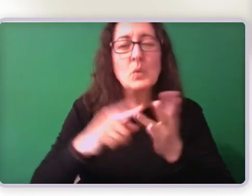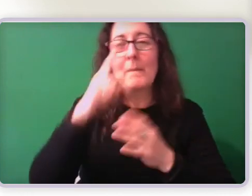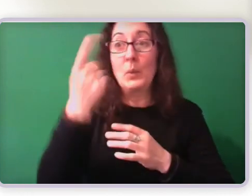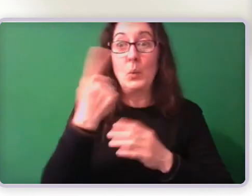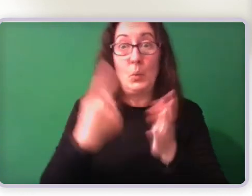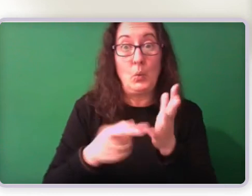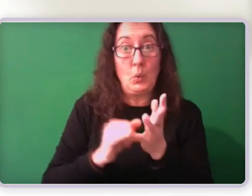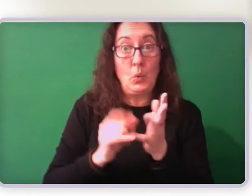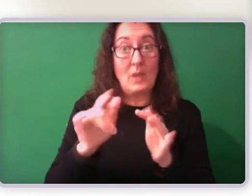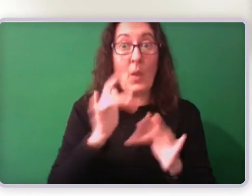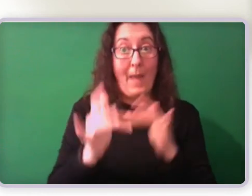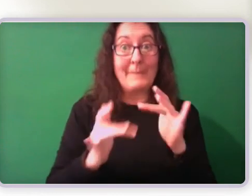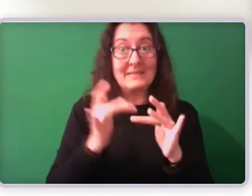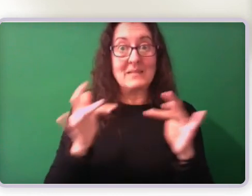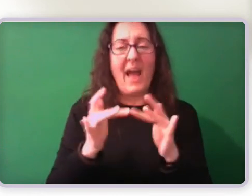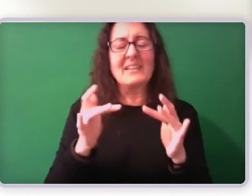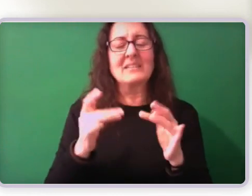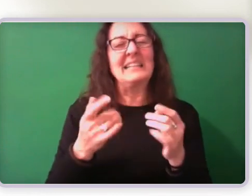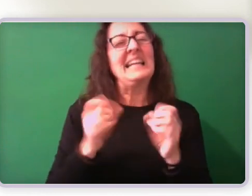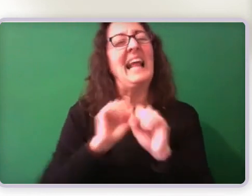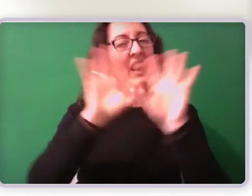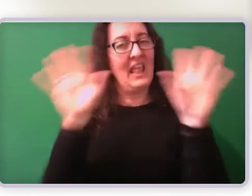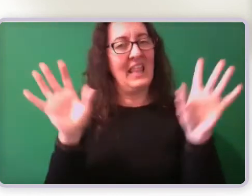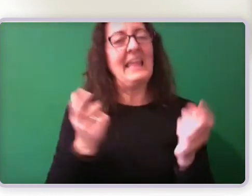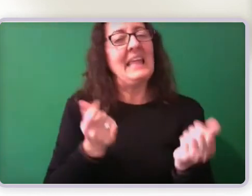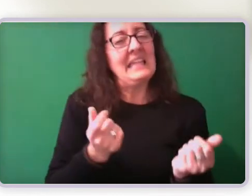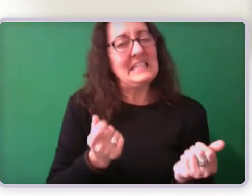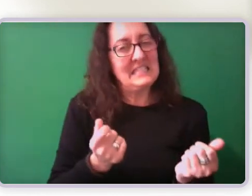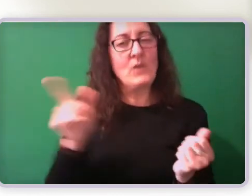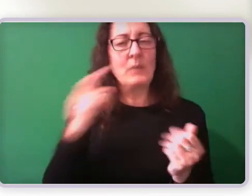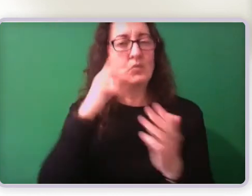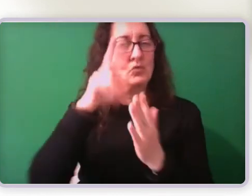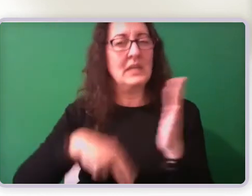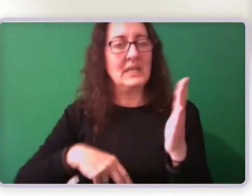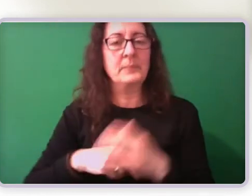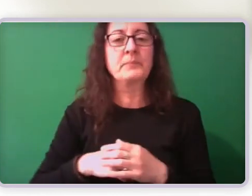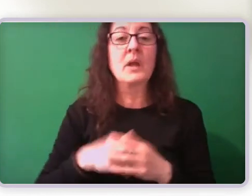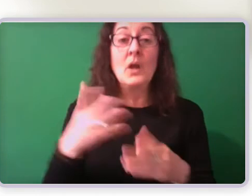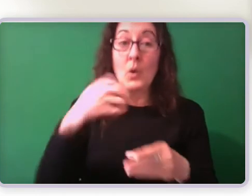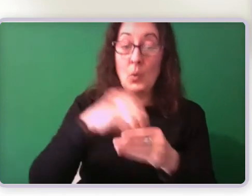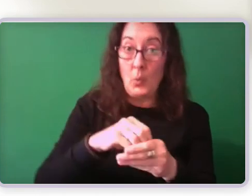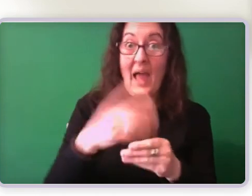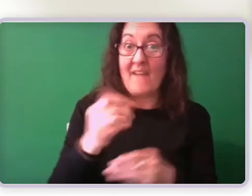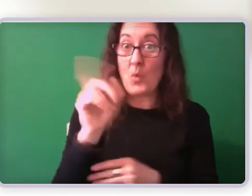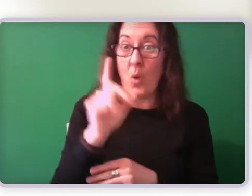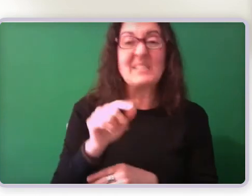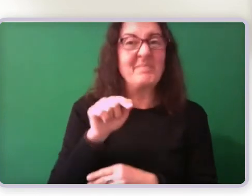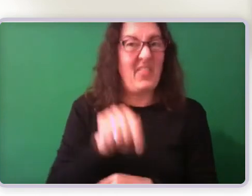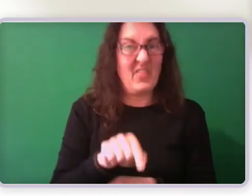At the core of DSP help is the medical evidence chat bot. And this is really the heart of the resource.